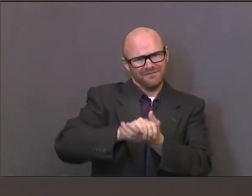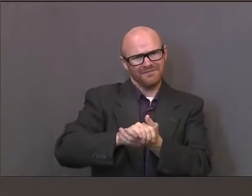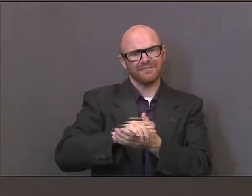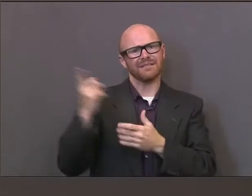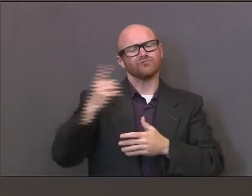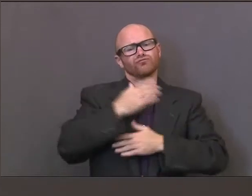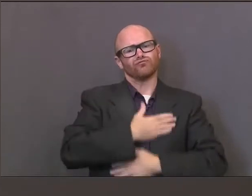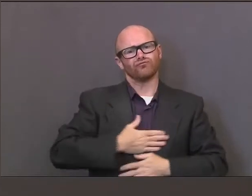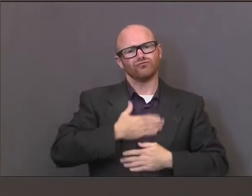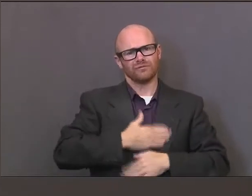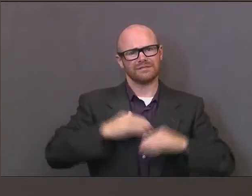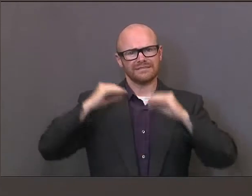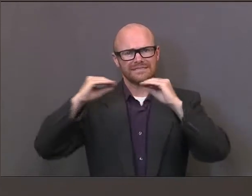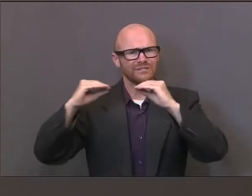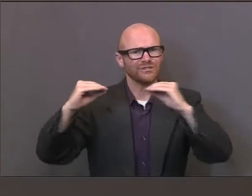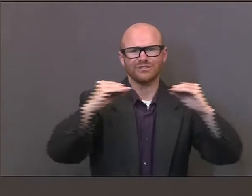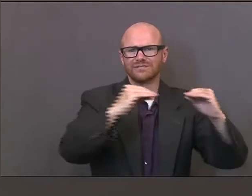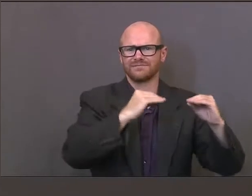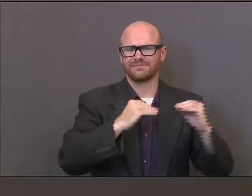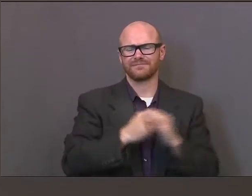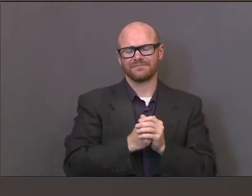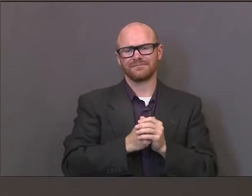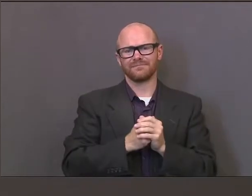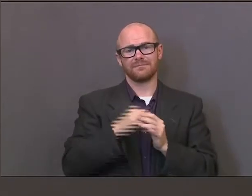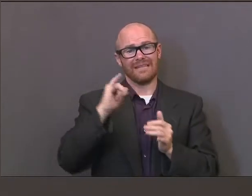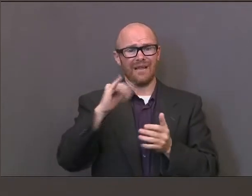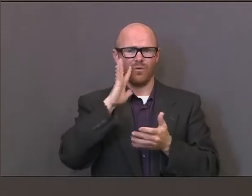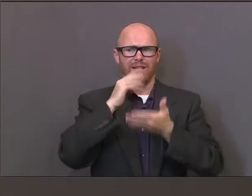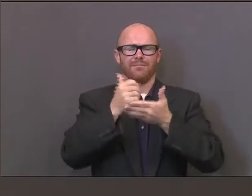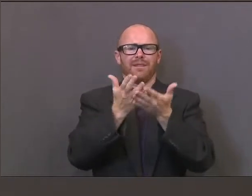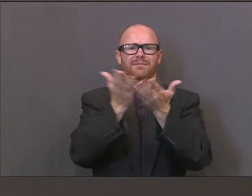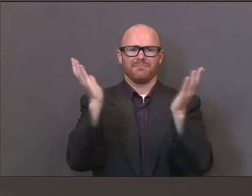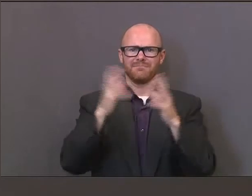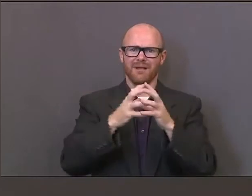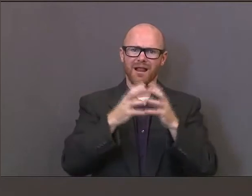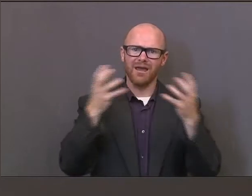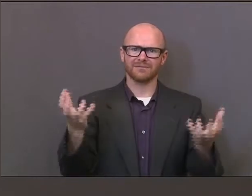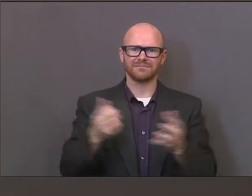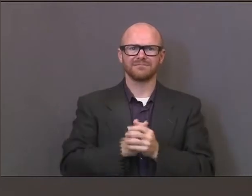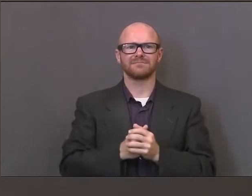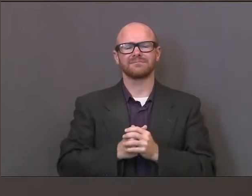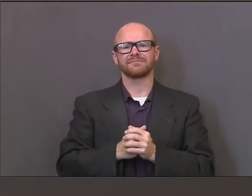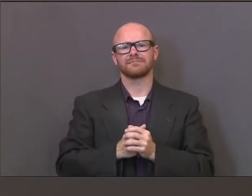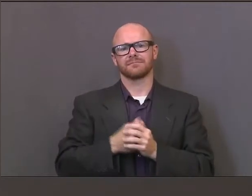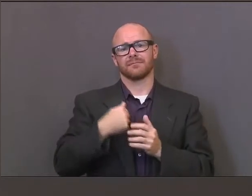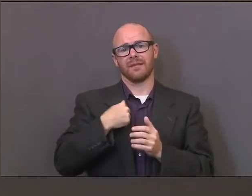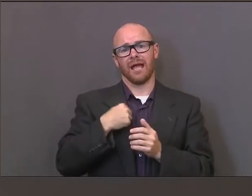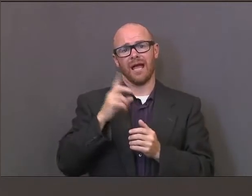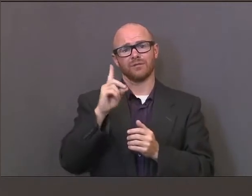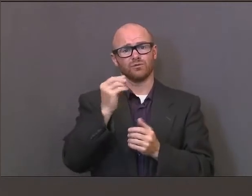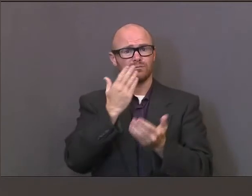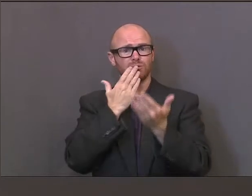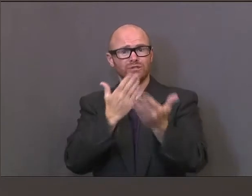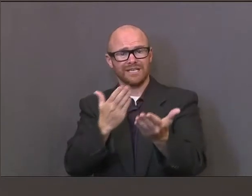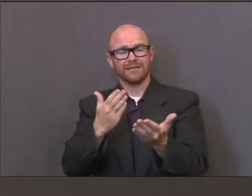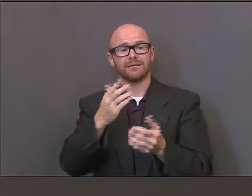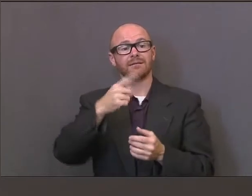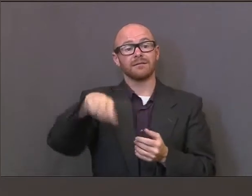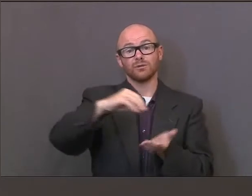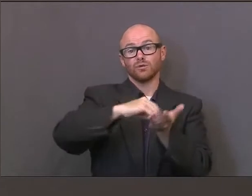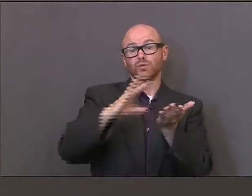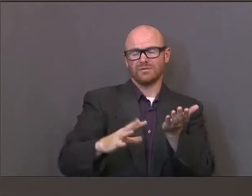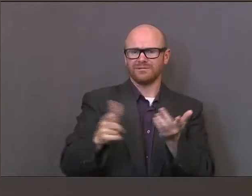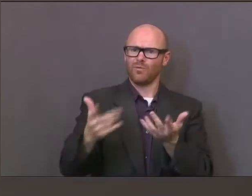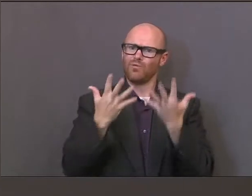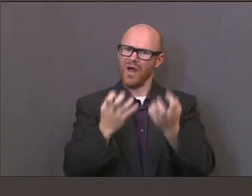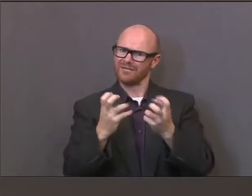course, having the students in their classroom brings them the ultimate joy of teaching. I appreciated the fact that students want to be there, and